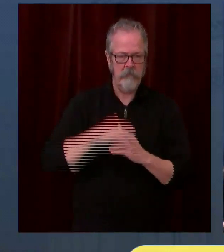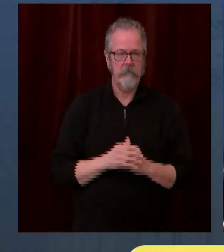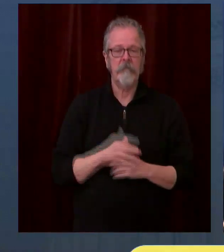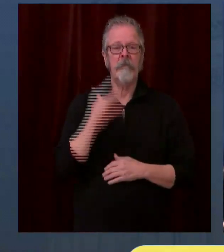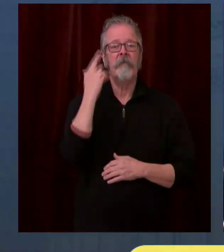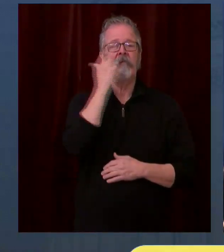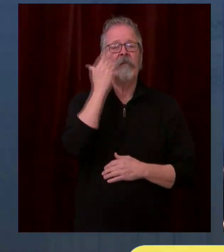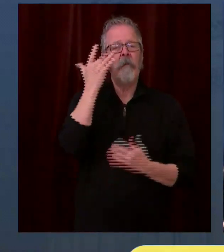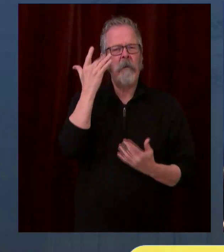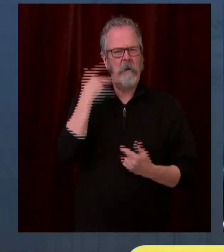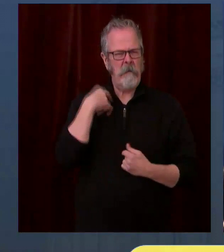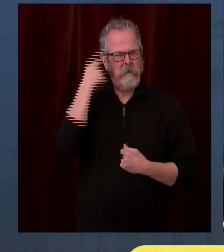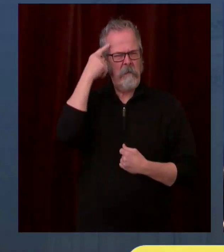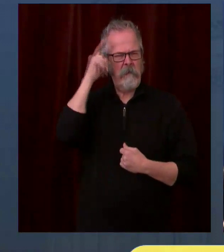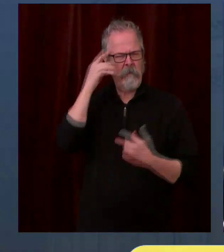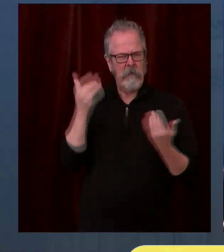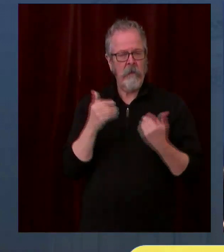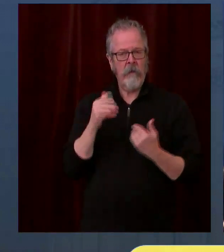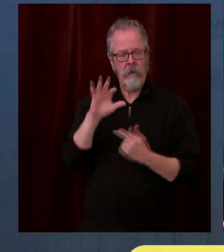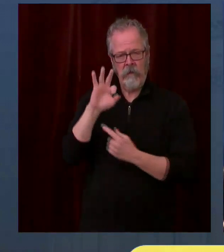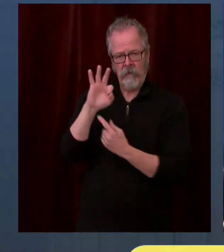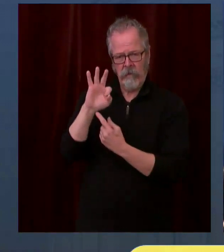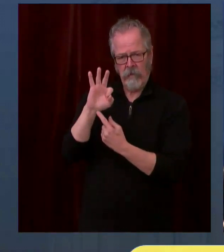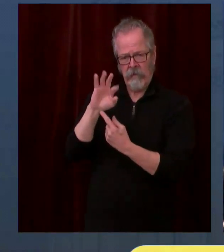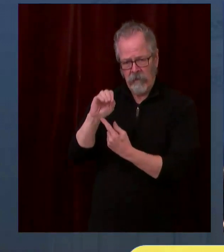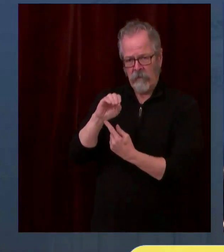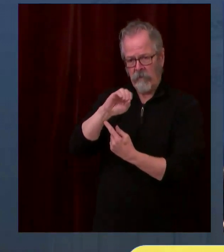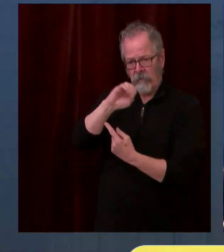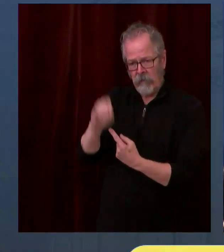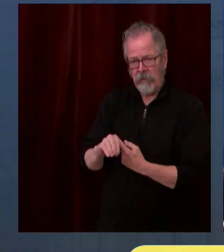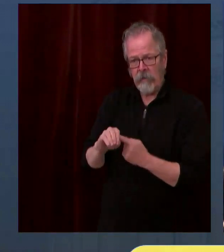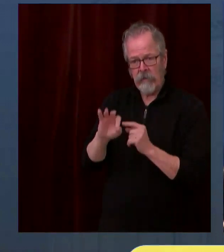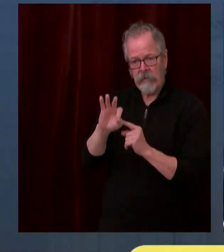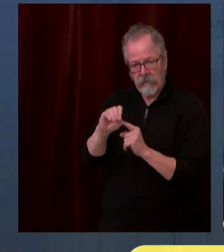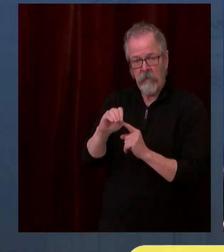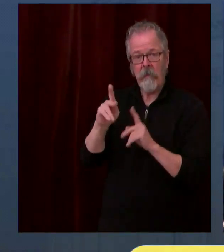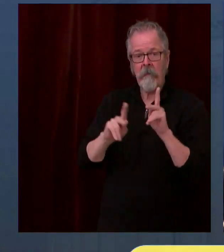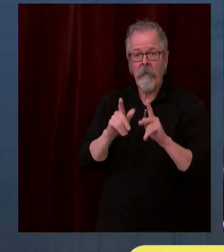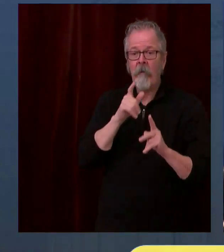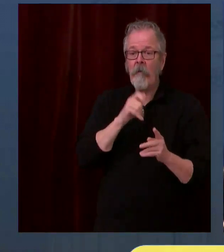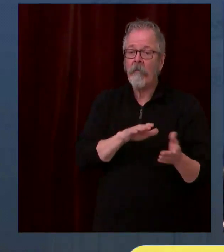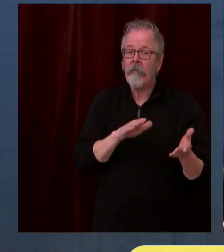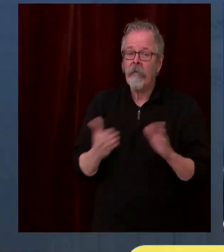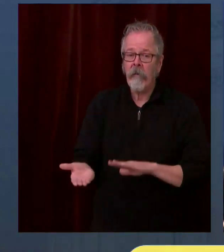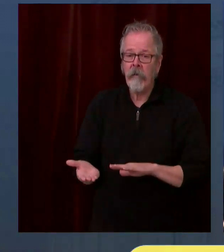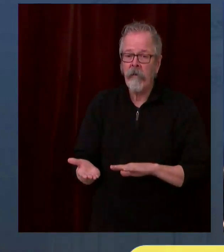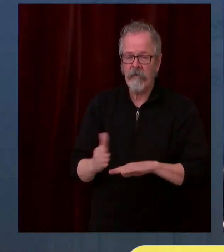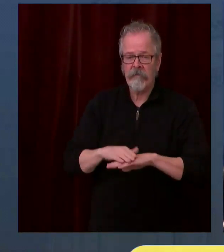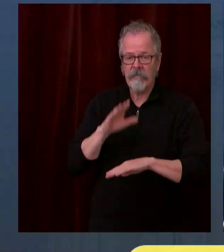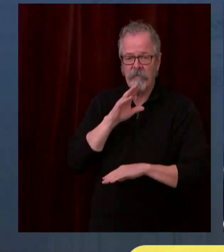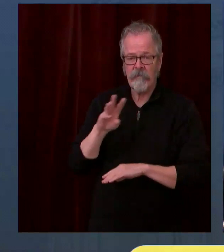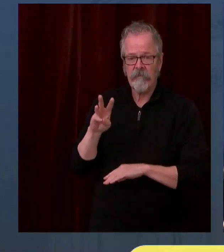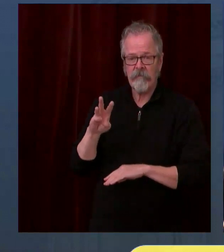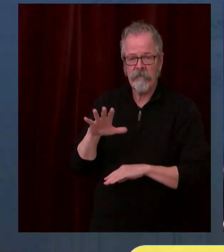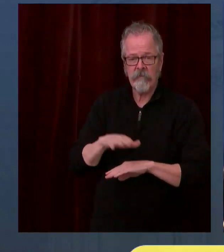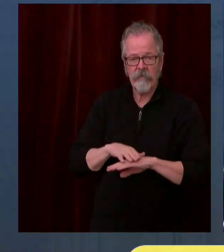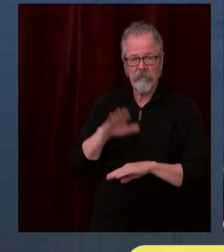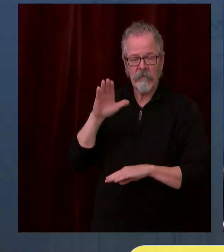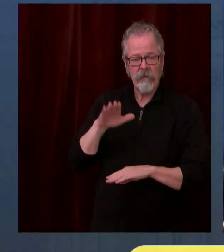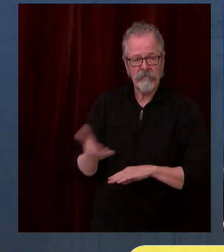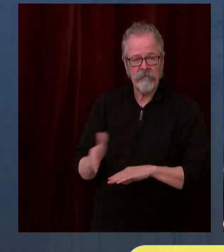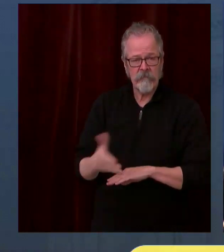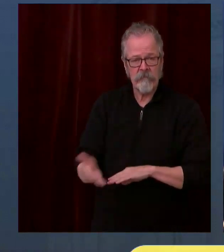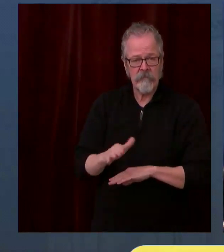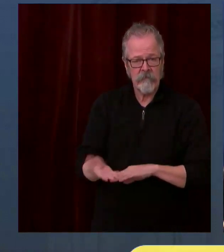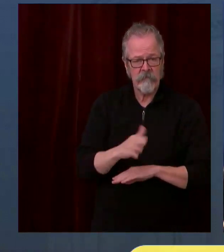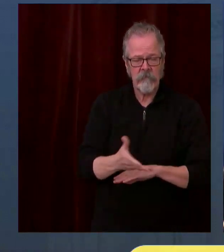individuals who are 65 and older. So our vaccine prioritization obviously reflects the need to